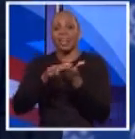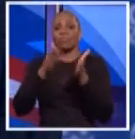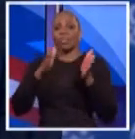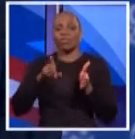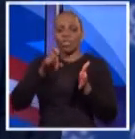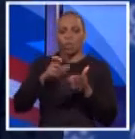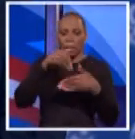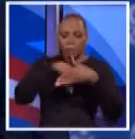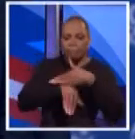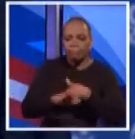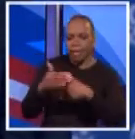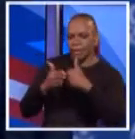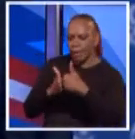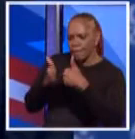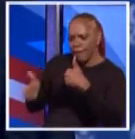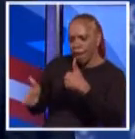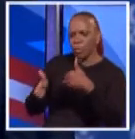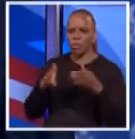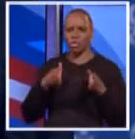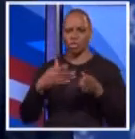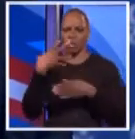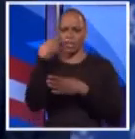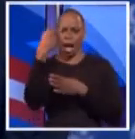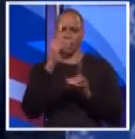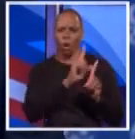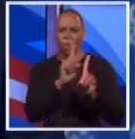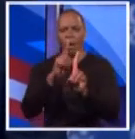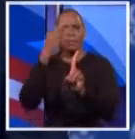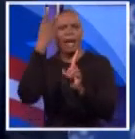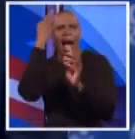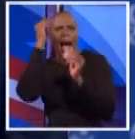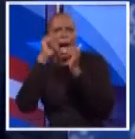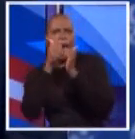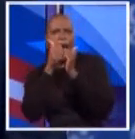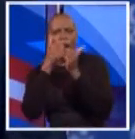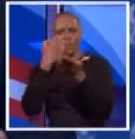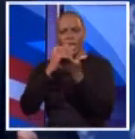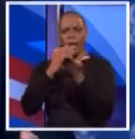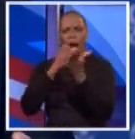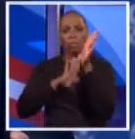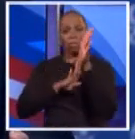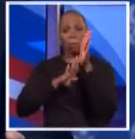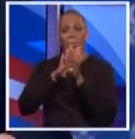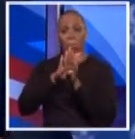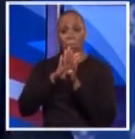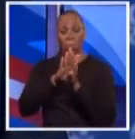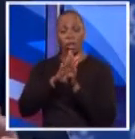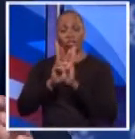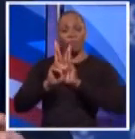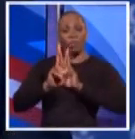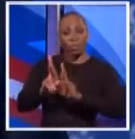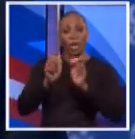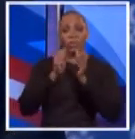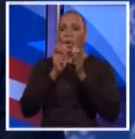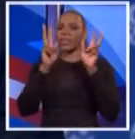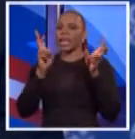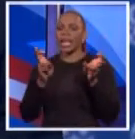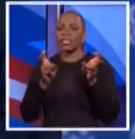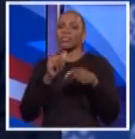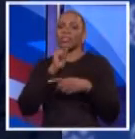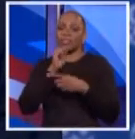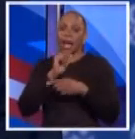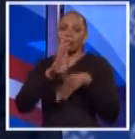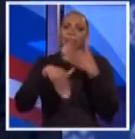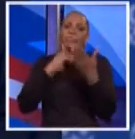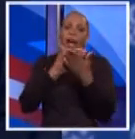in the neighborhoods, in the streets, thinking about ways to grow the economy. So with all due respect, these are issues that I think will not get us to where we have to